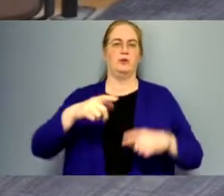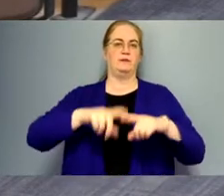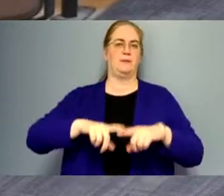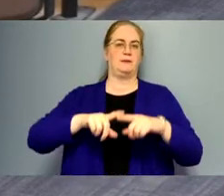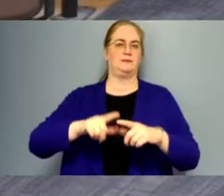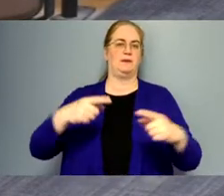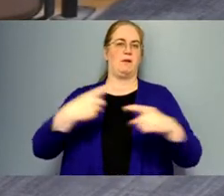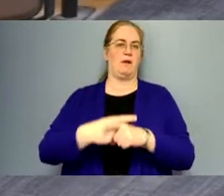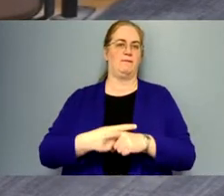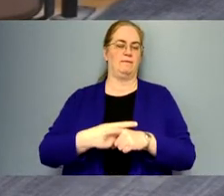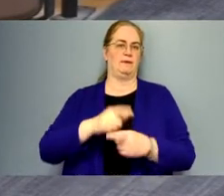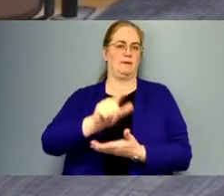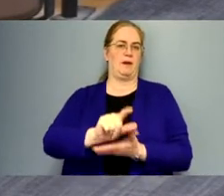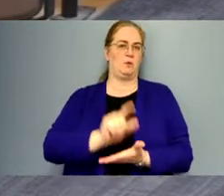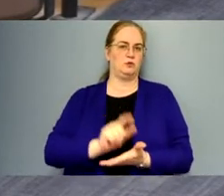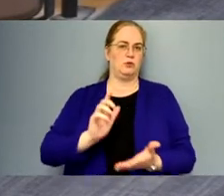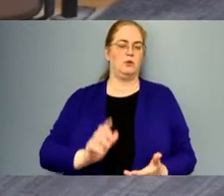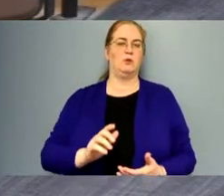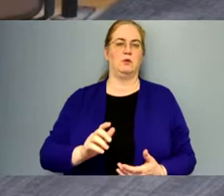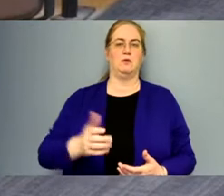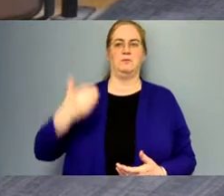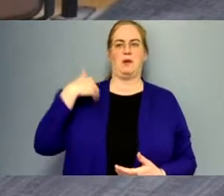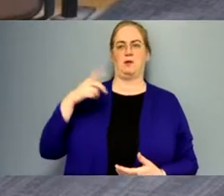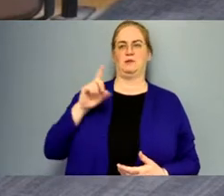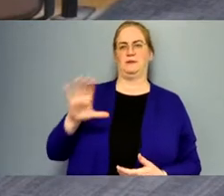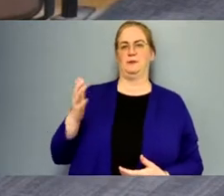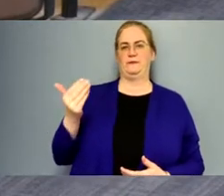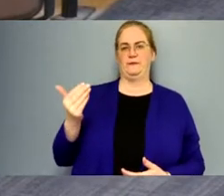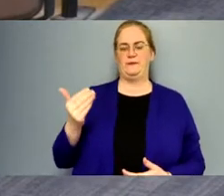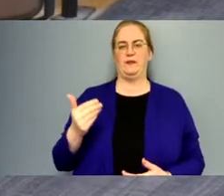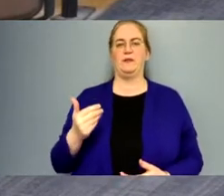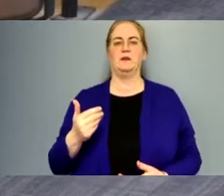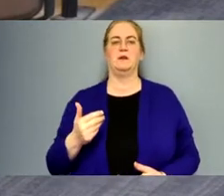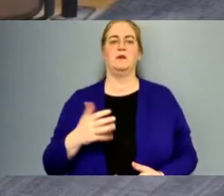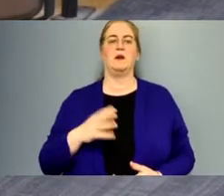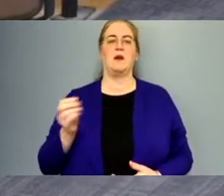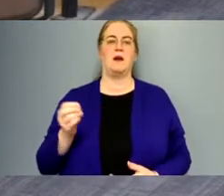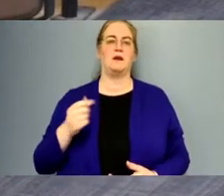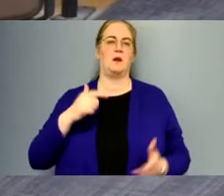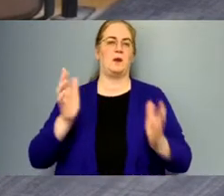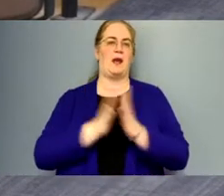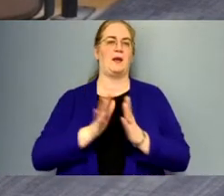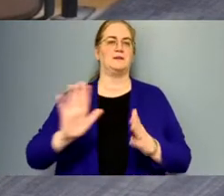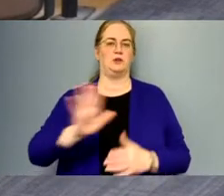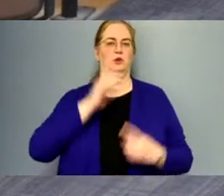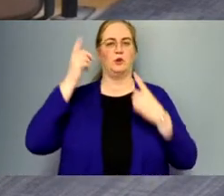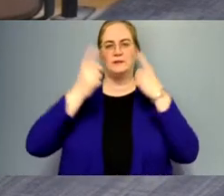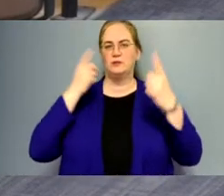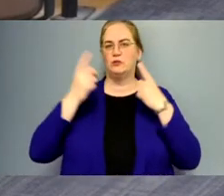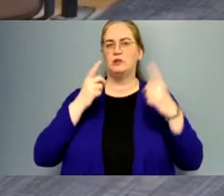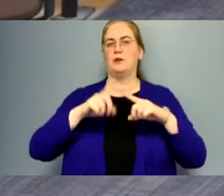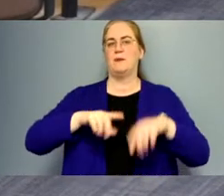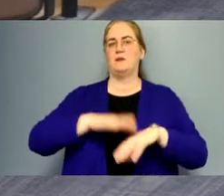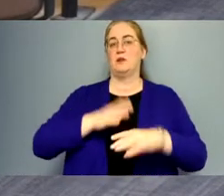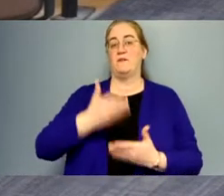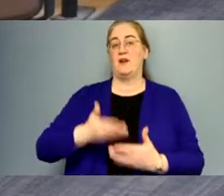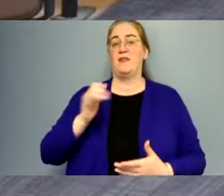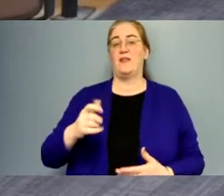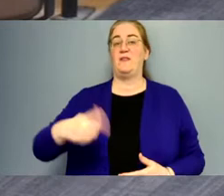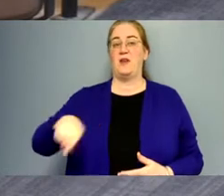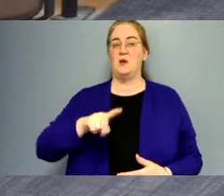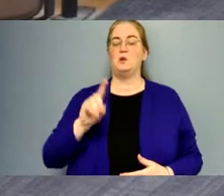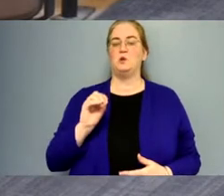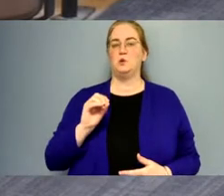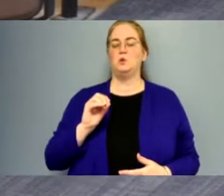conflict counsel, uh, back on December 15th. And I would ask that your consideration based on the fact that they do,